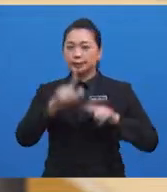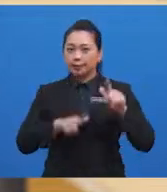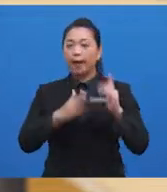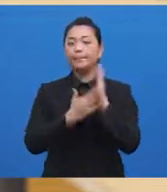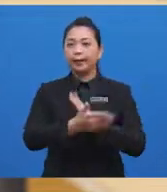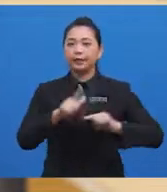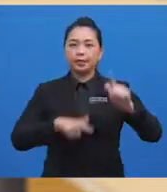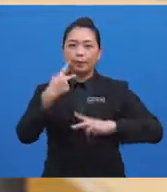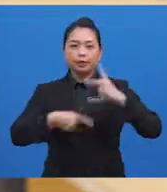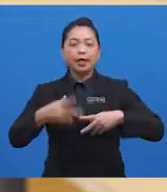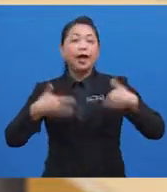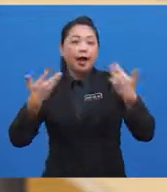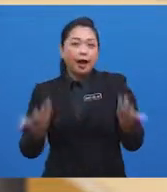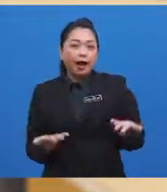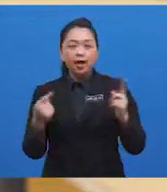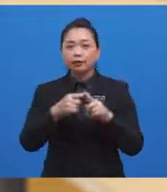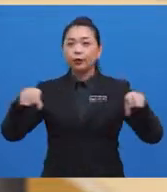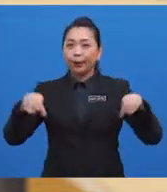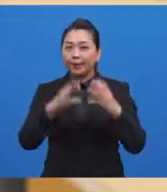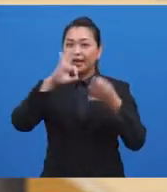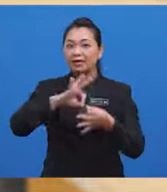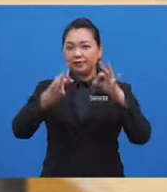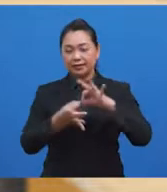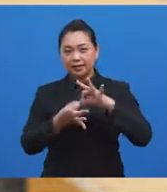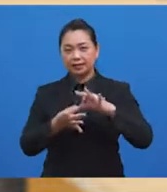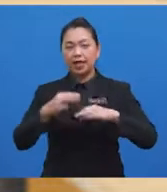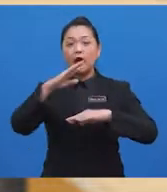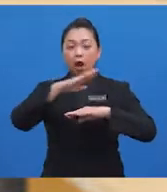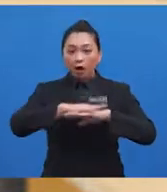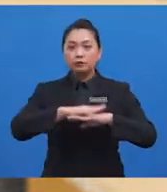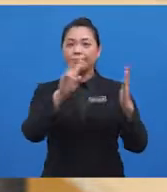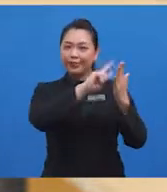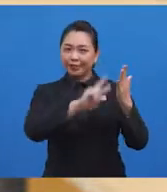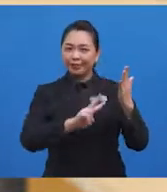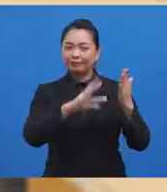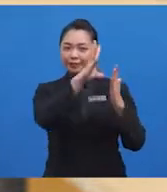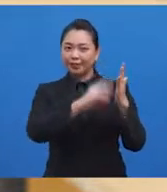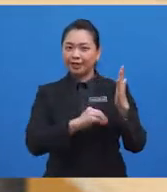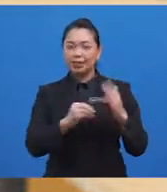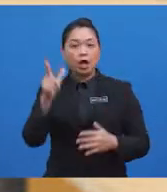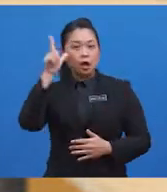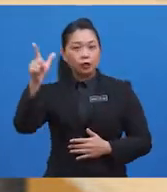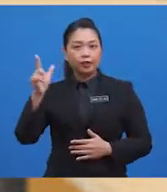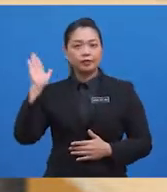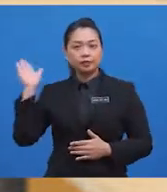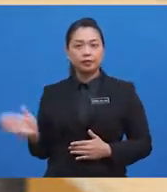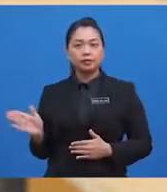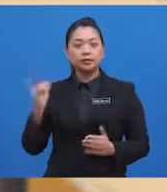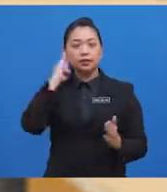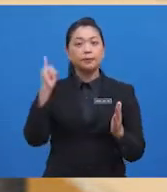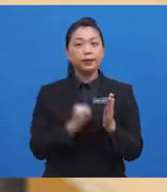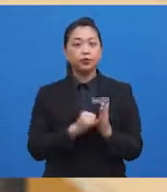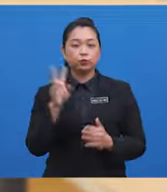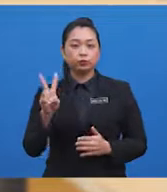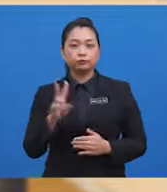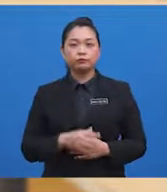process on how to make inferences on a reading text. Look at Image 2. Now, in the